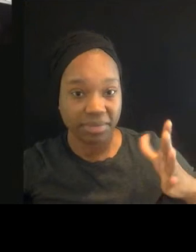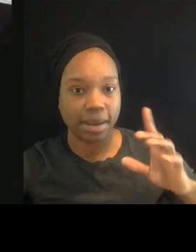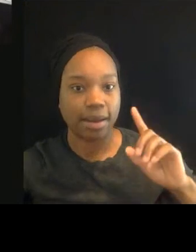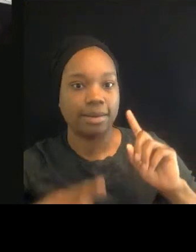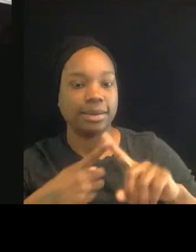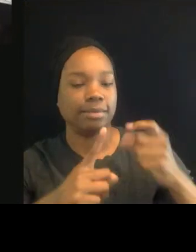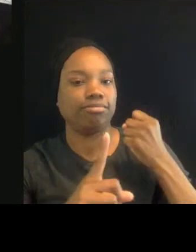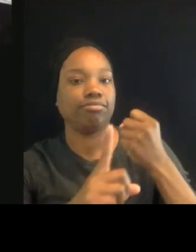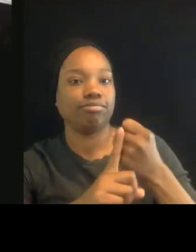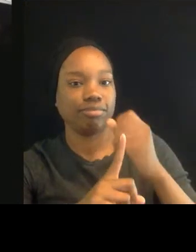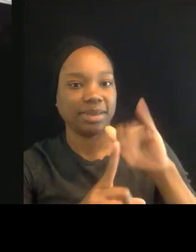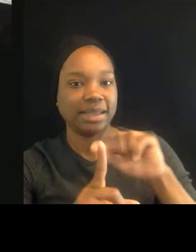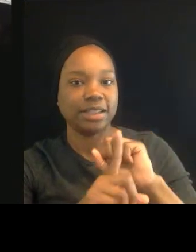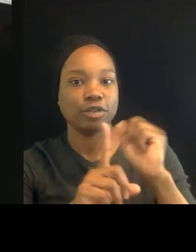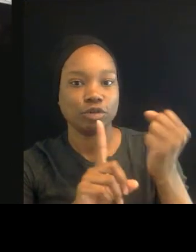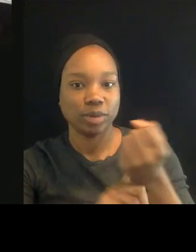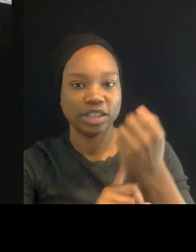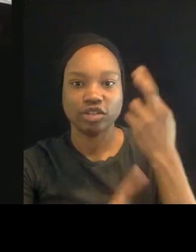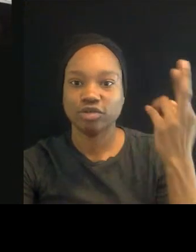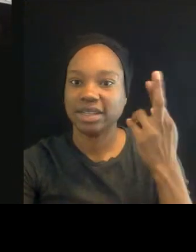you know what, I'm not fine today.